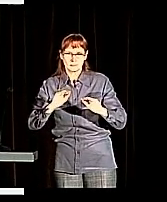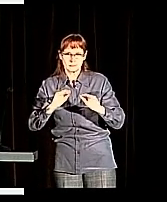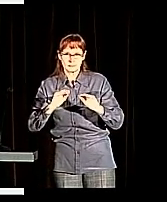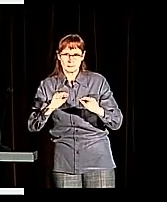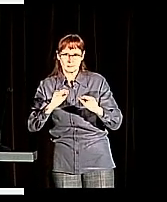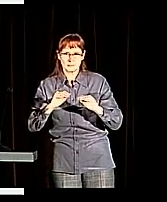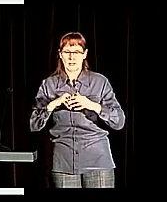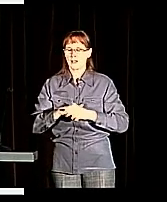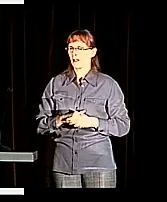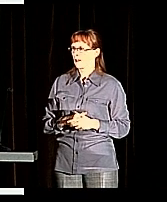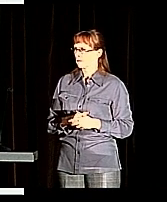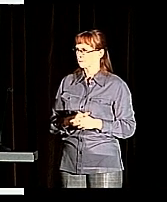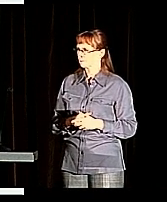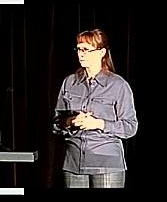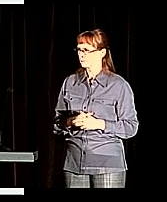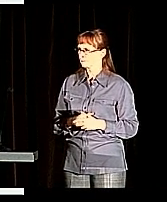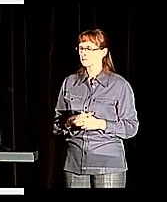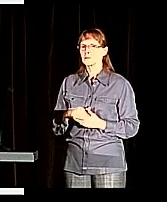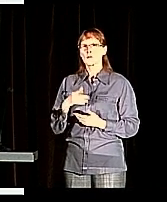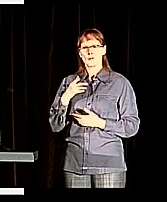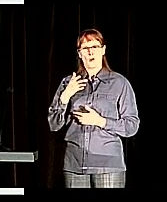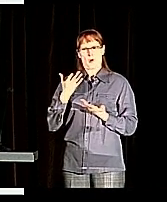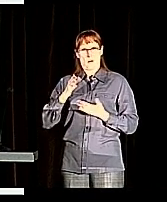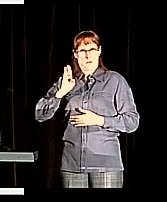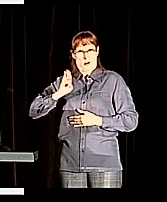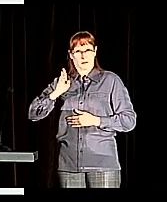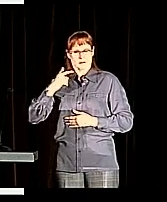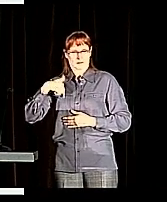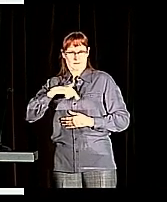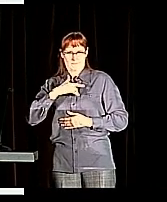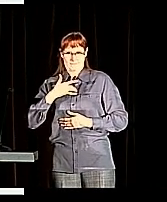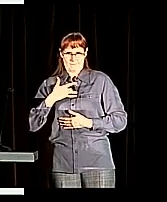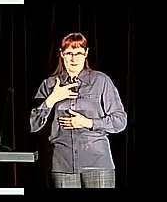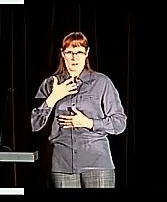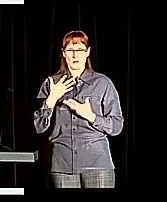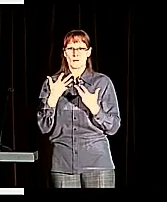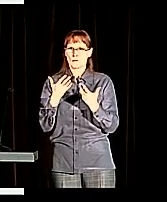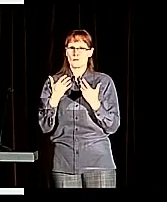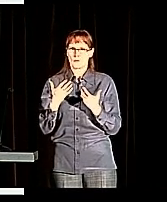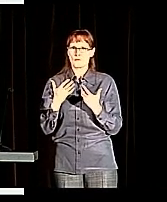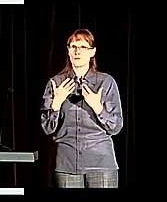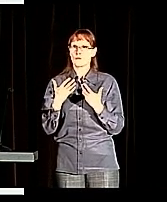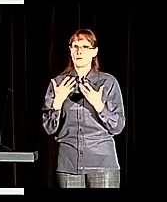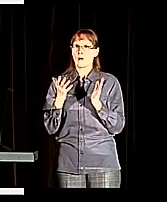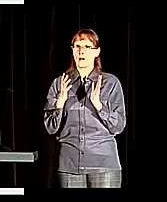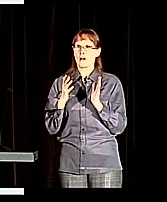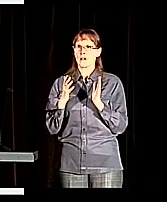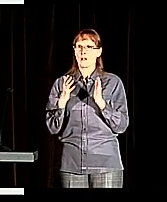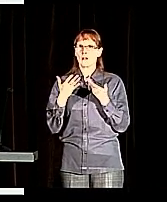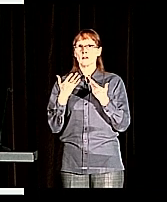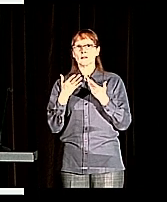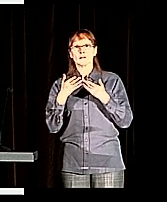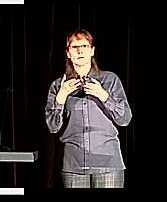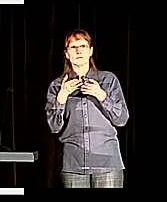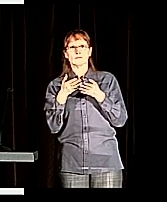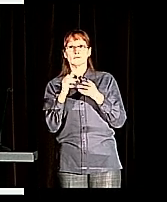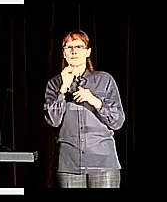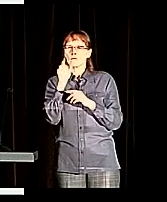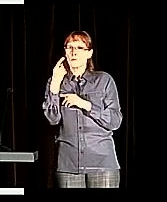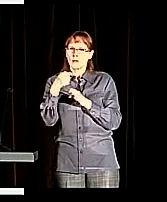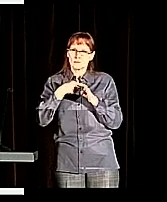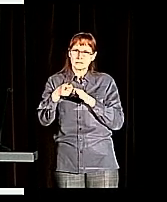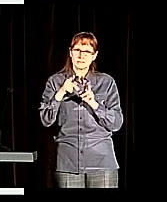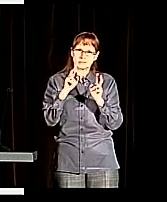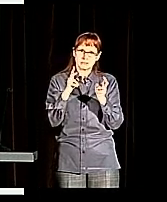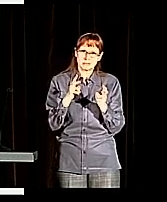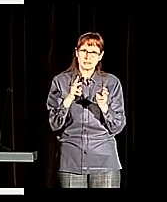animation. We felt strongly that we wanted, if we had a smaller focus on a single topic, that we could provide